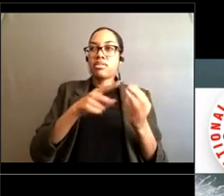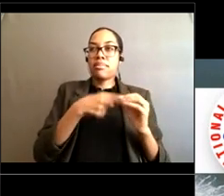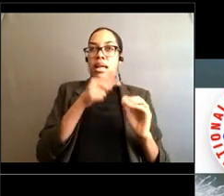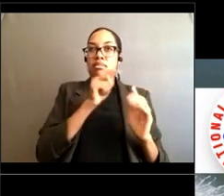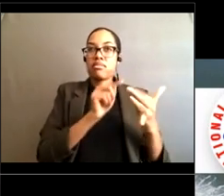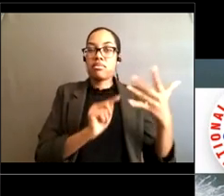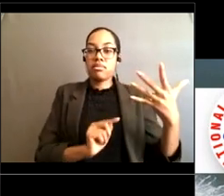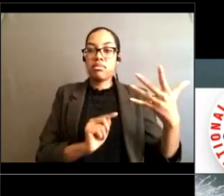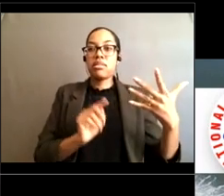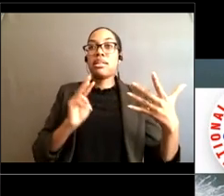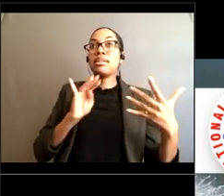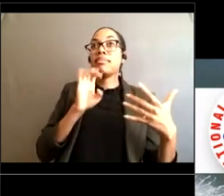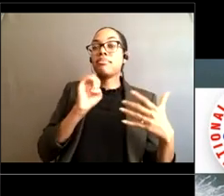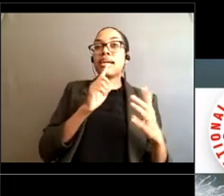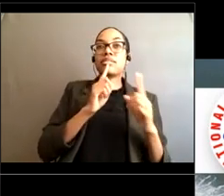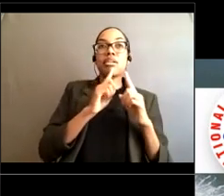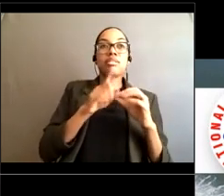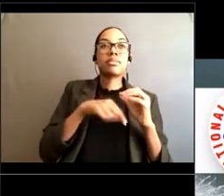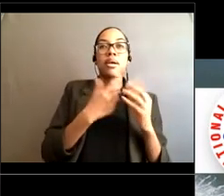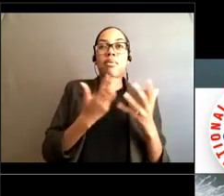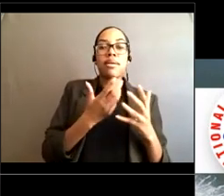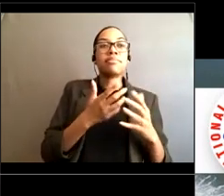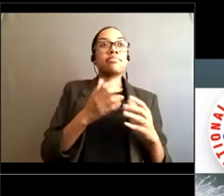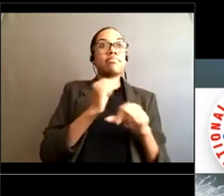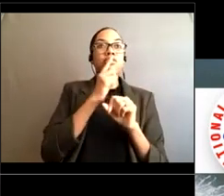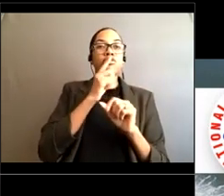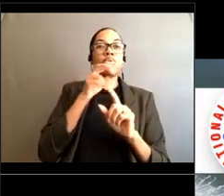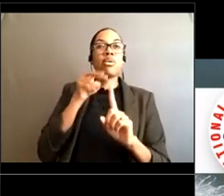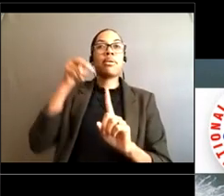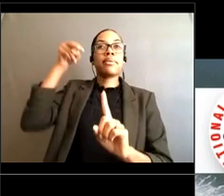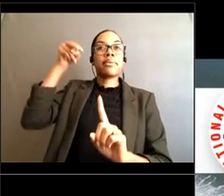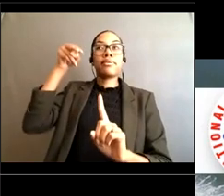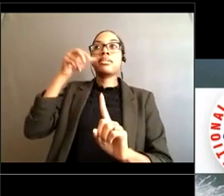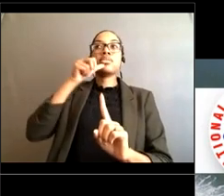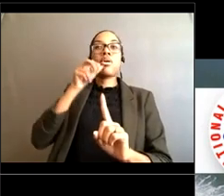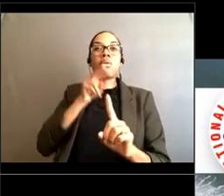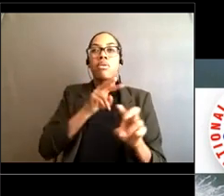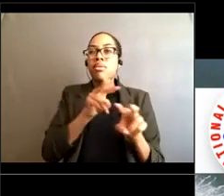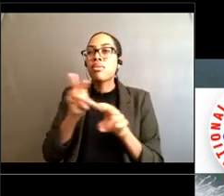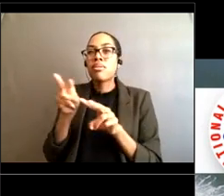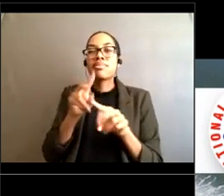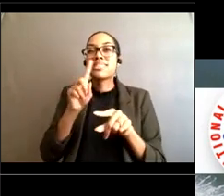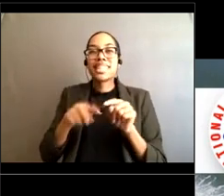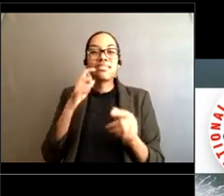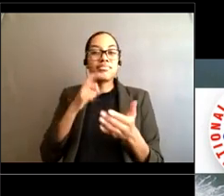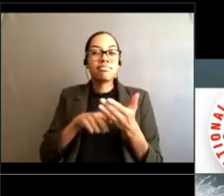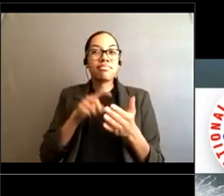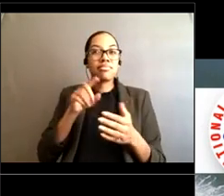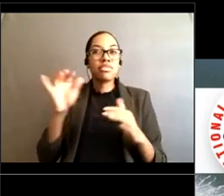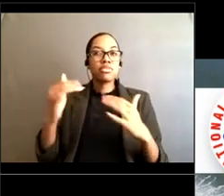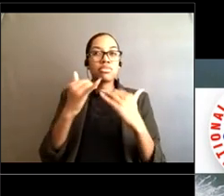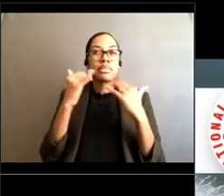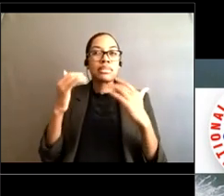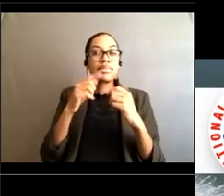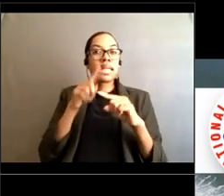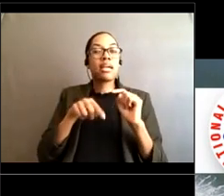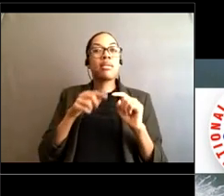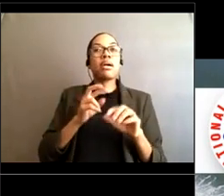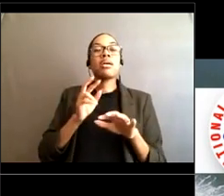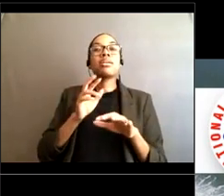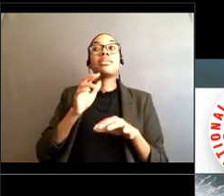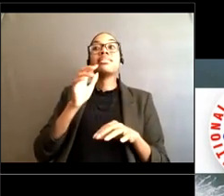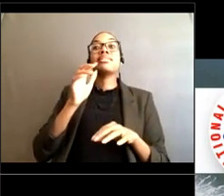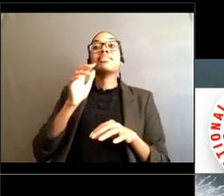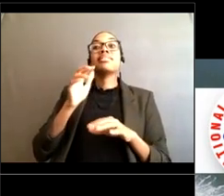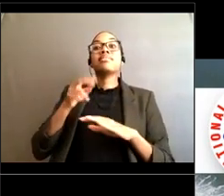mike talked about getting a good view of rip currents from from up above and you he mentioned the dunes We're not encouraging you to walk on the dunes. We're encouraging